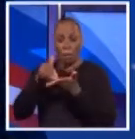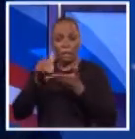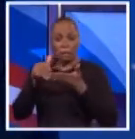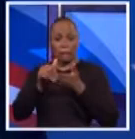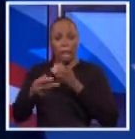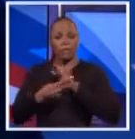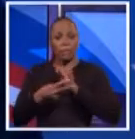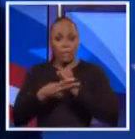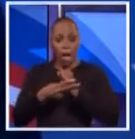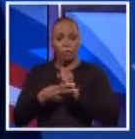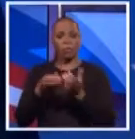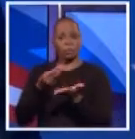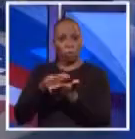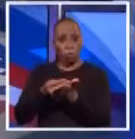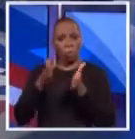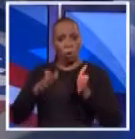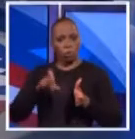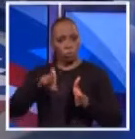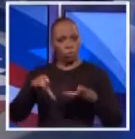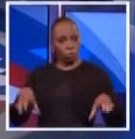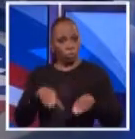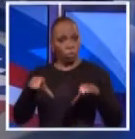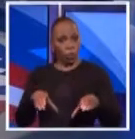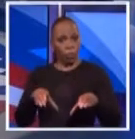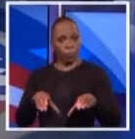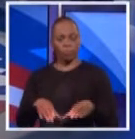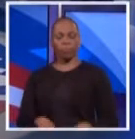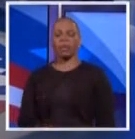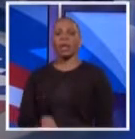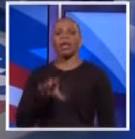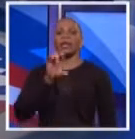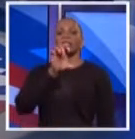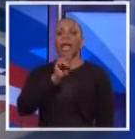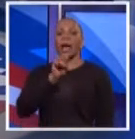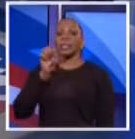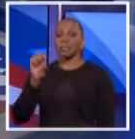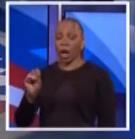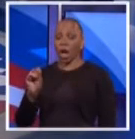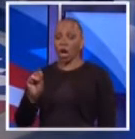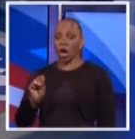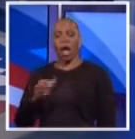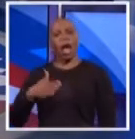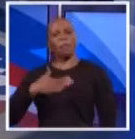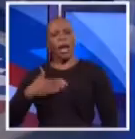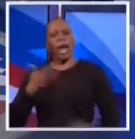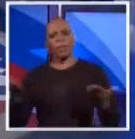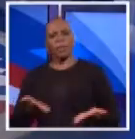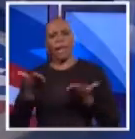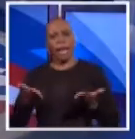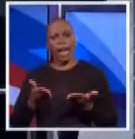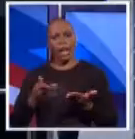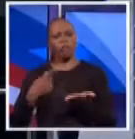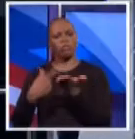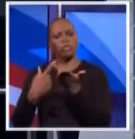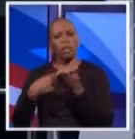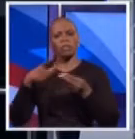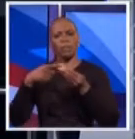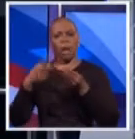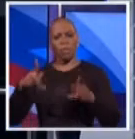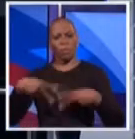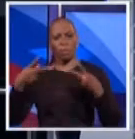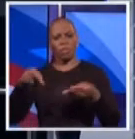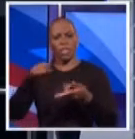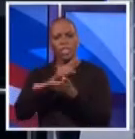precisely what the controller should do. Well, I'm very glad to be here as well. Let me also mention a proposal we issued this week.